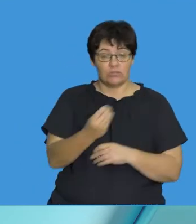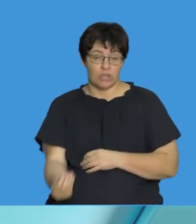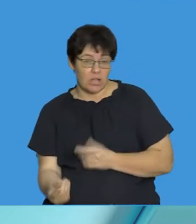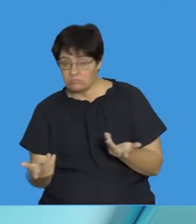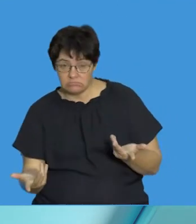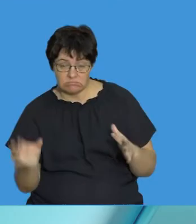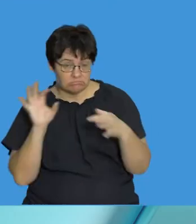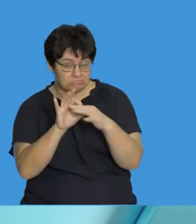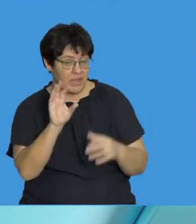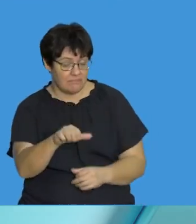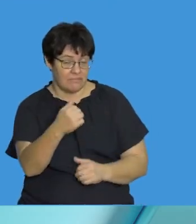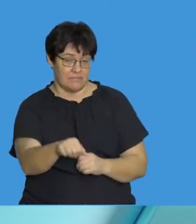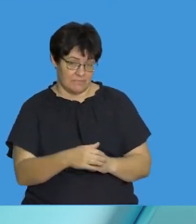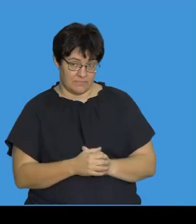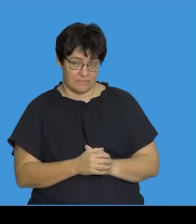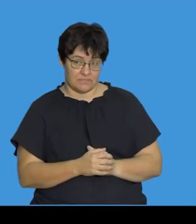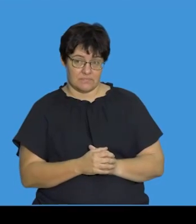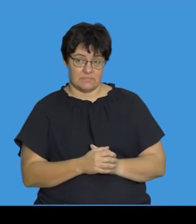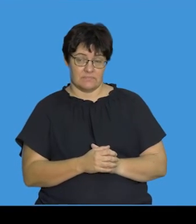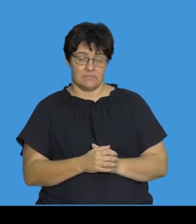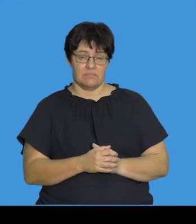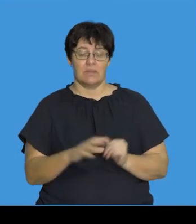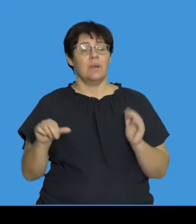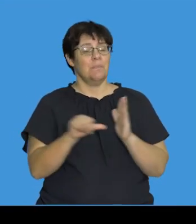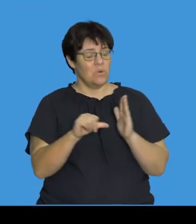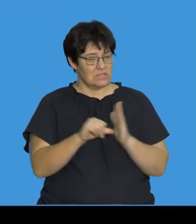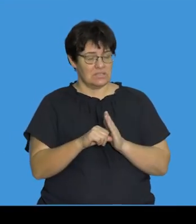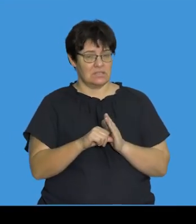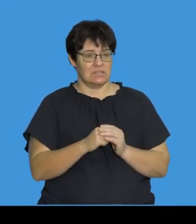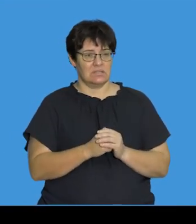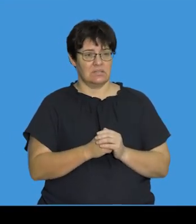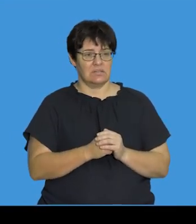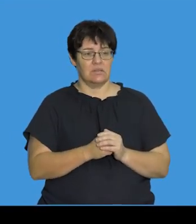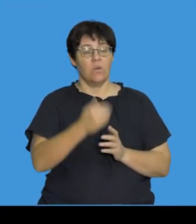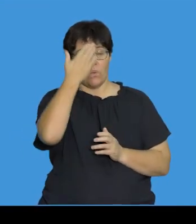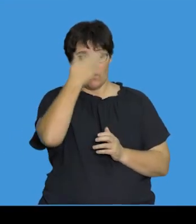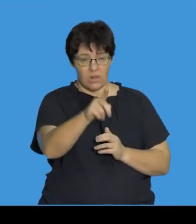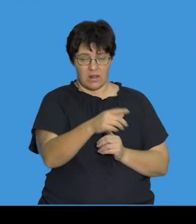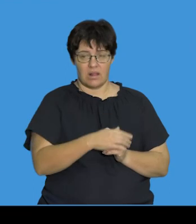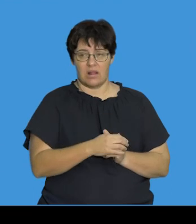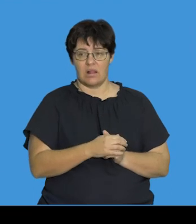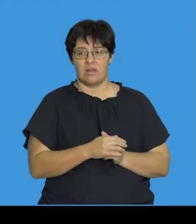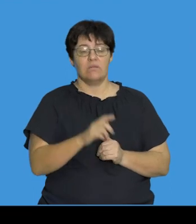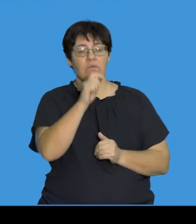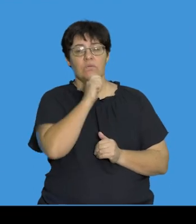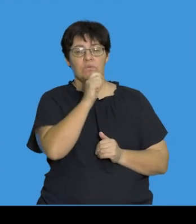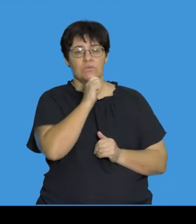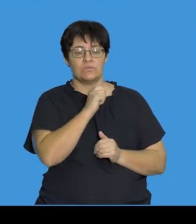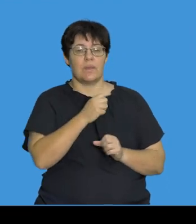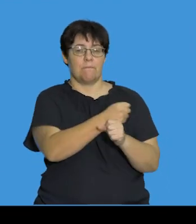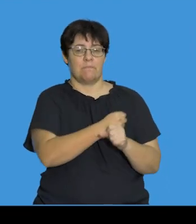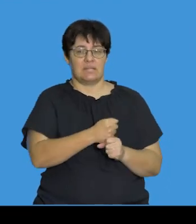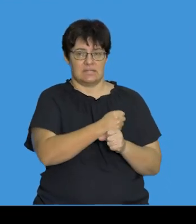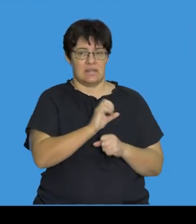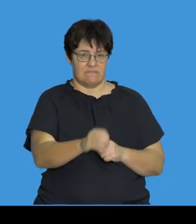individuals. Okay. It's important that we know that it can also be used